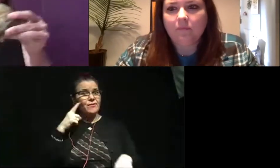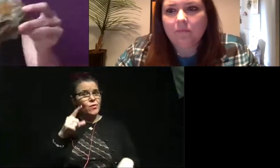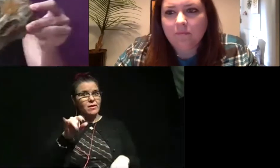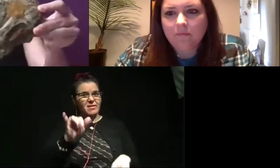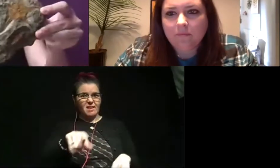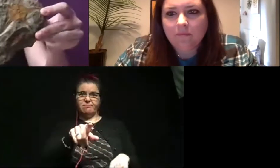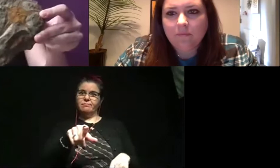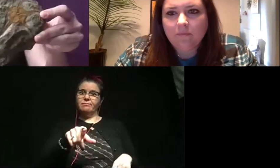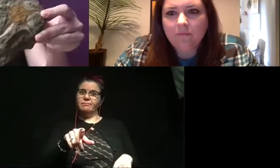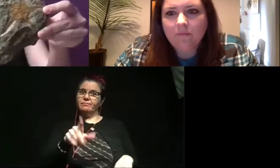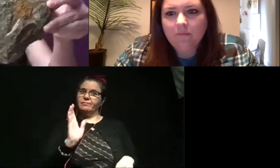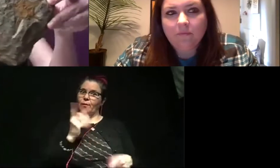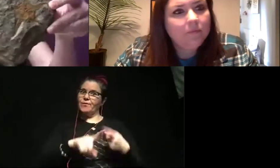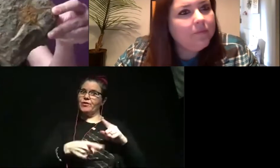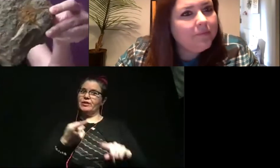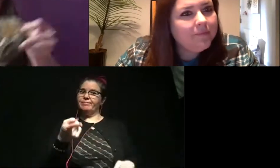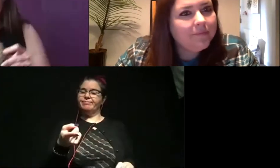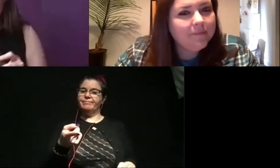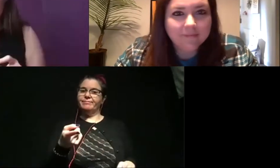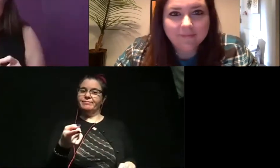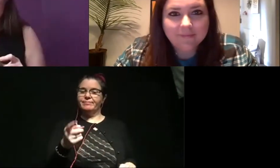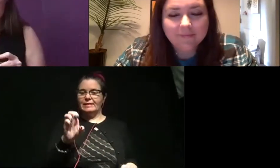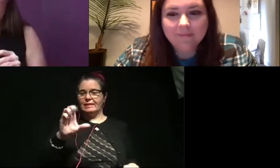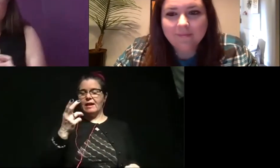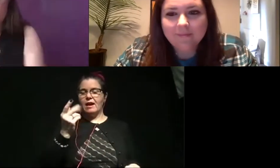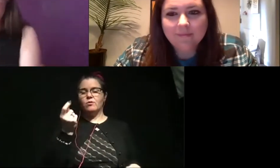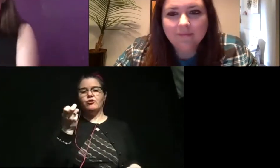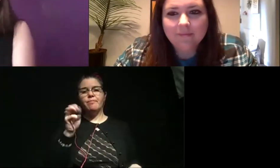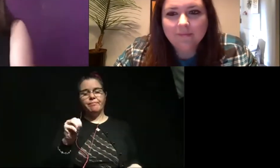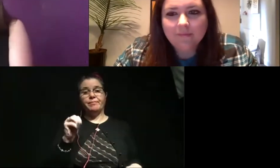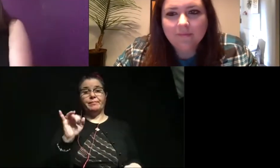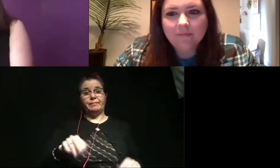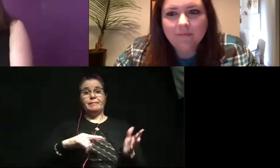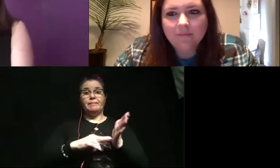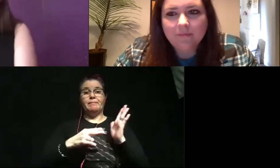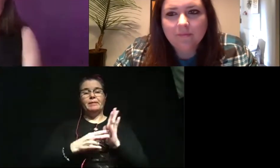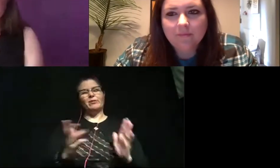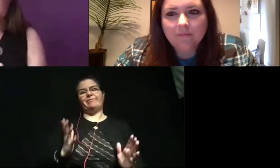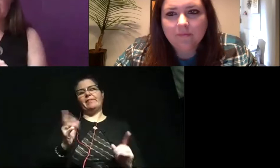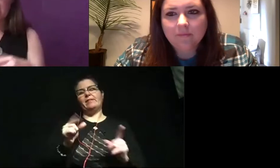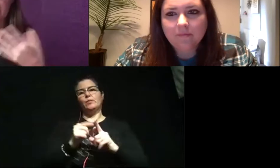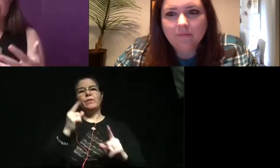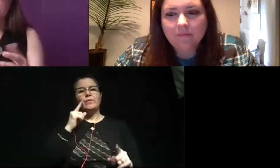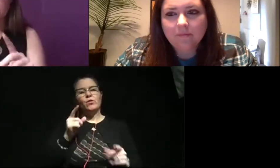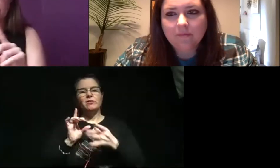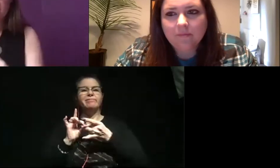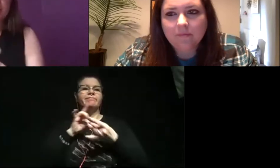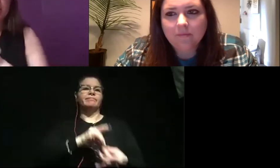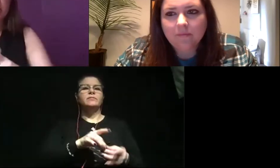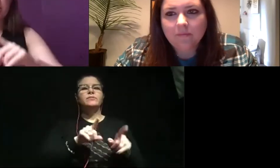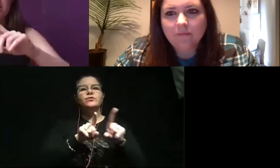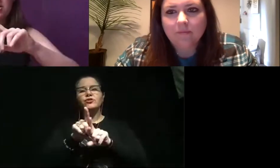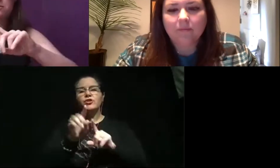like our good old friend, the echinoderms. And echinoderm is the fancy word for things that are, things are like